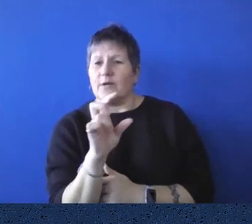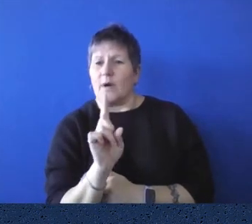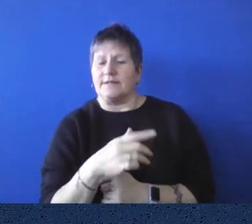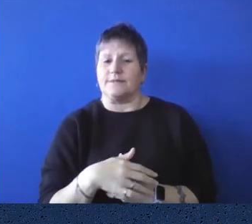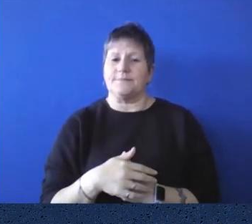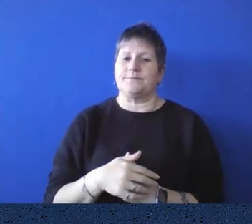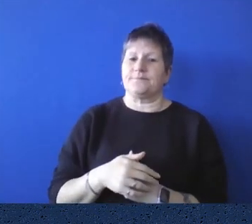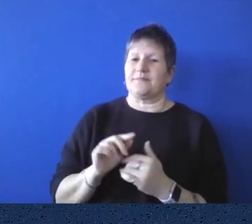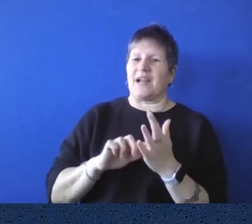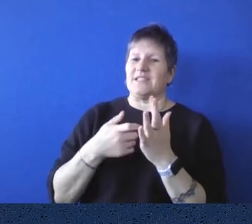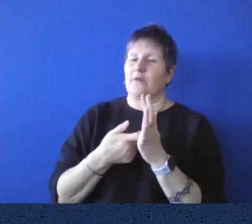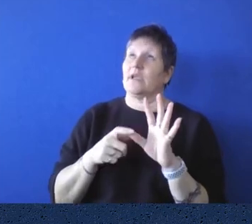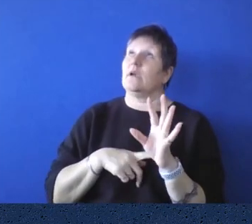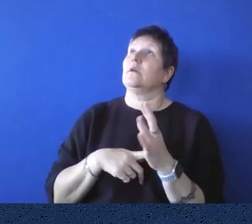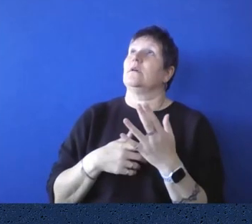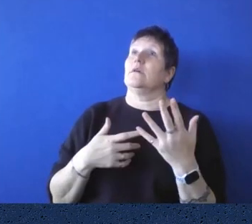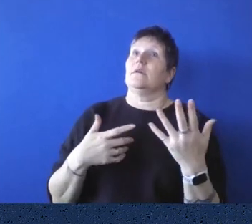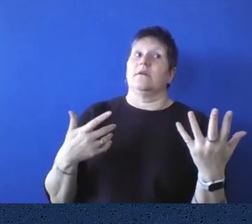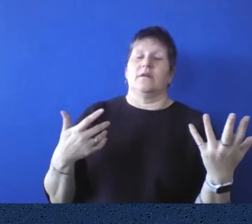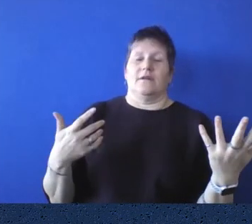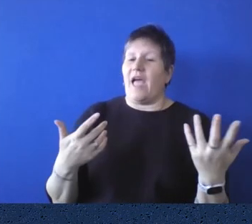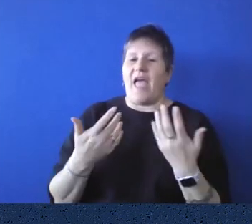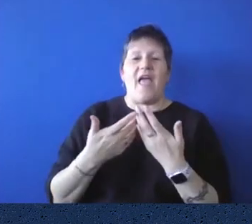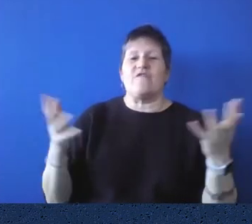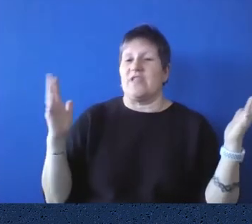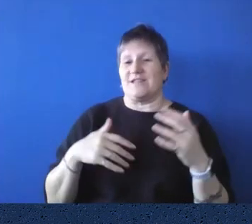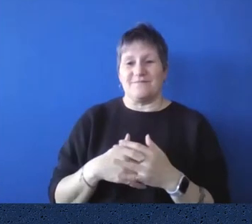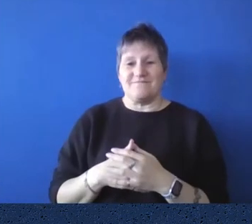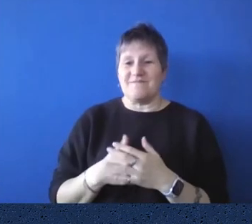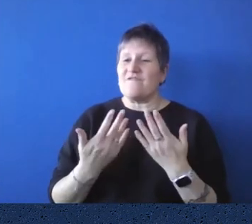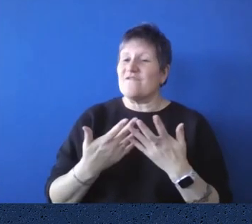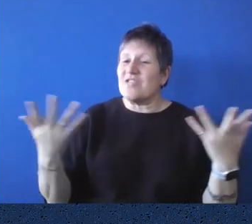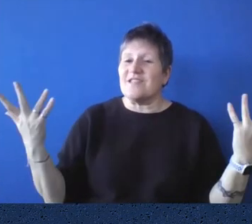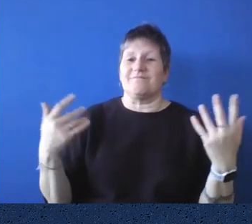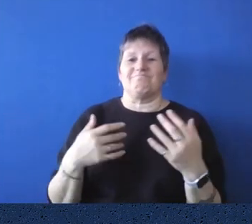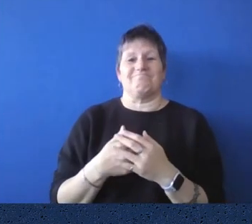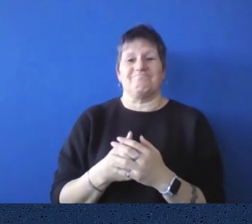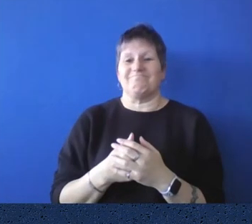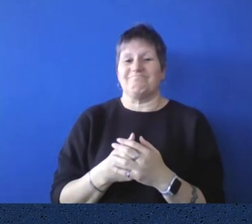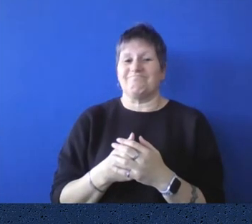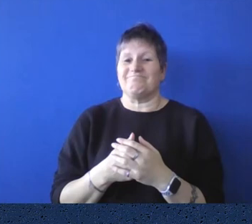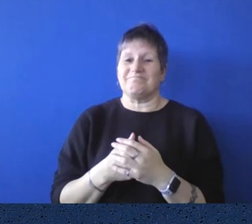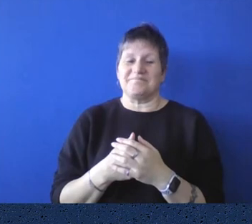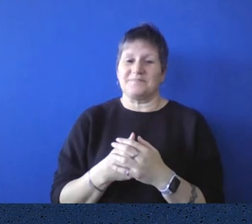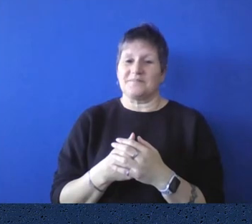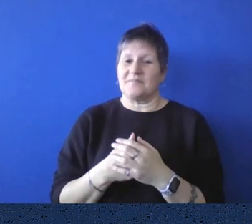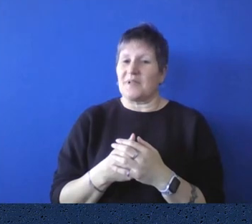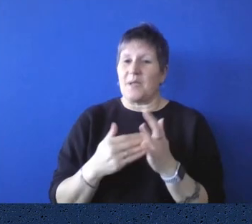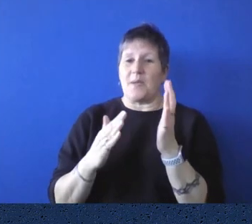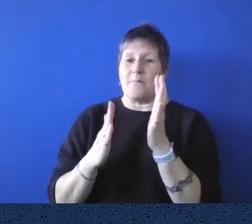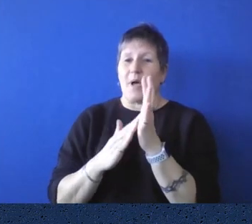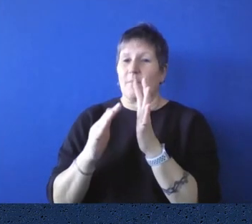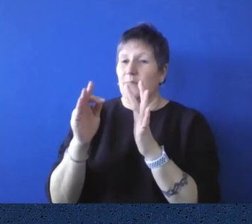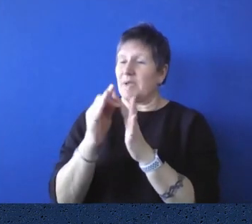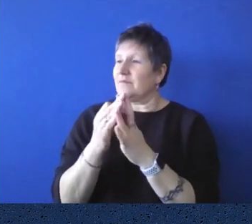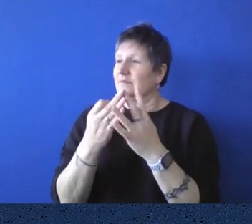anything and everything really, um, as you can imagine, members of parliament come from every single community